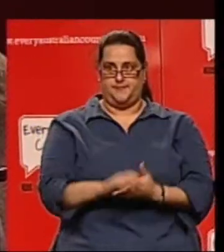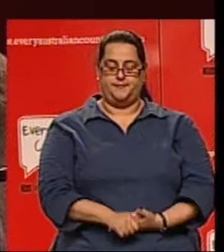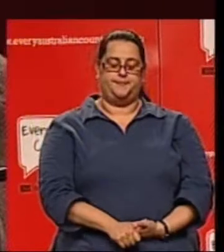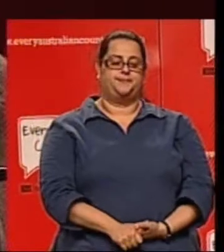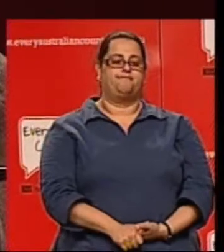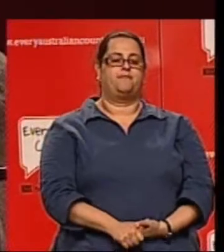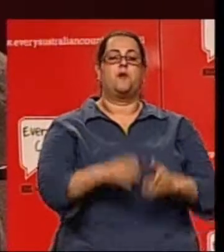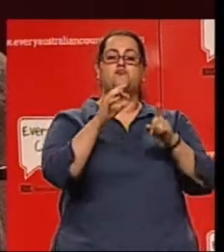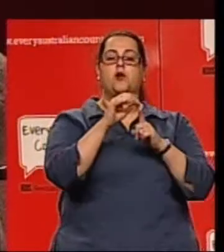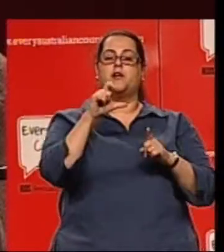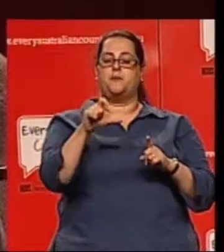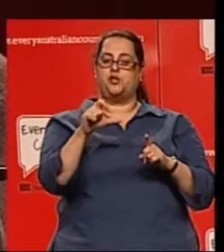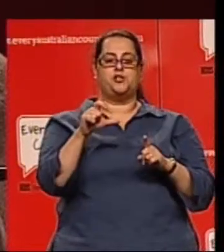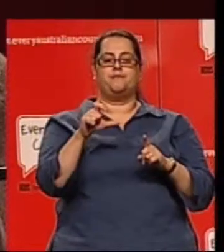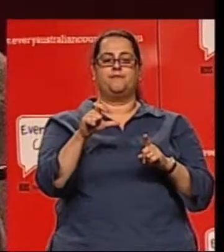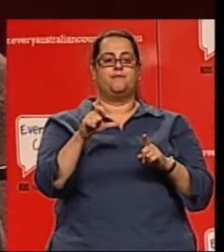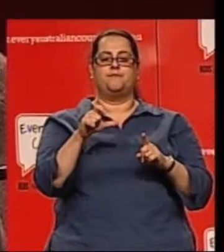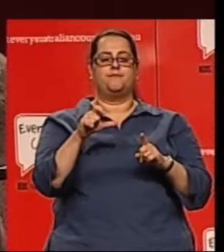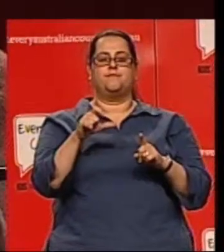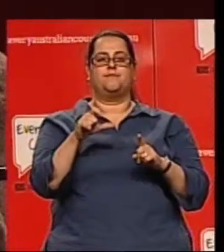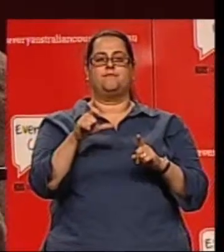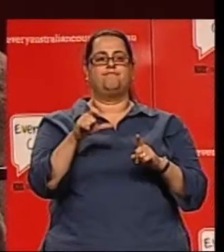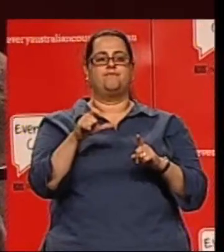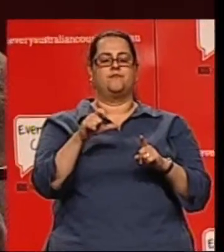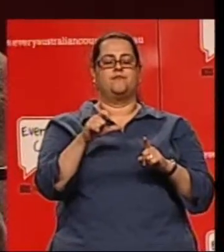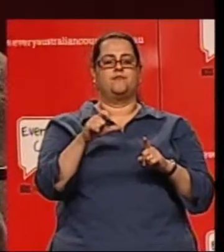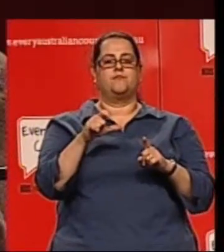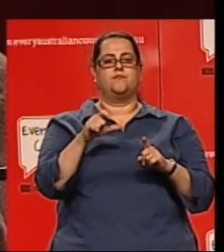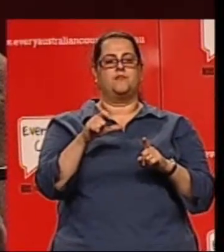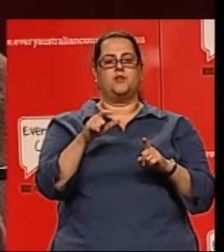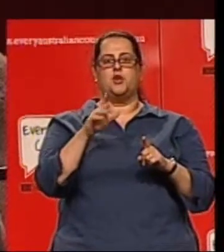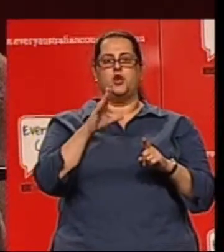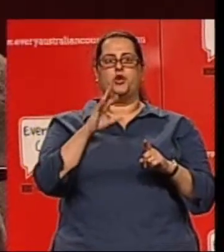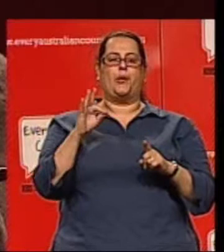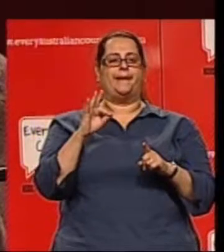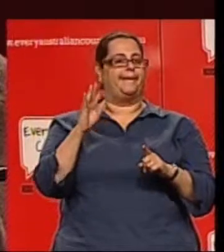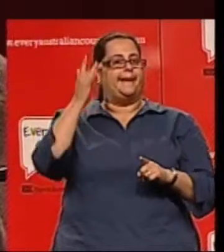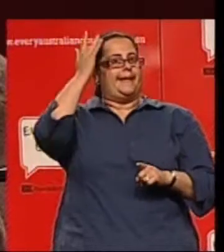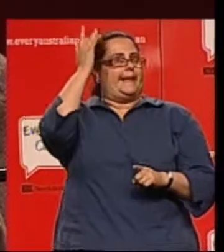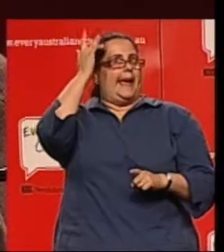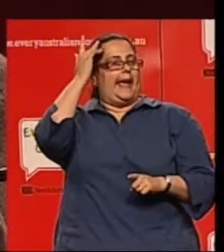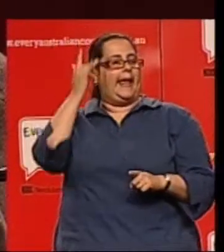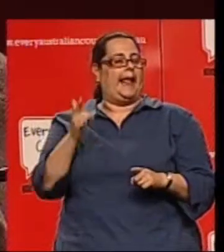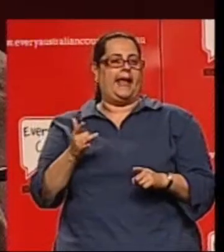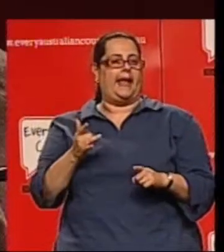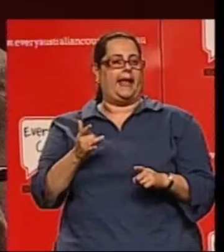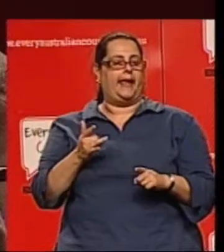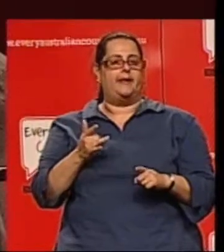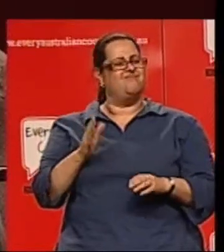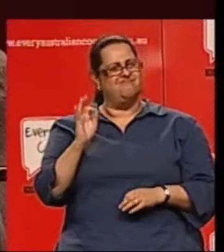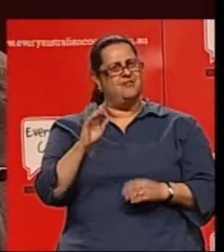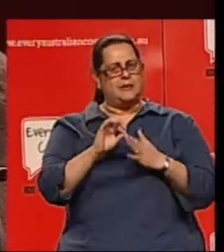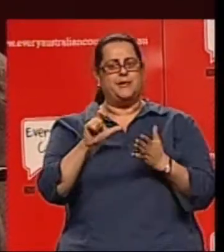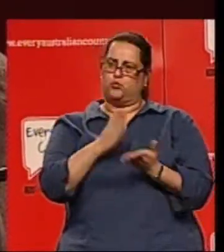The Productivity Commission could never be accused of being rash in its recommendations for social policy reform.